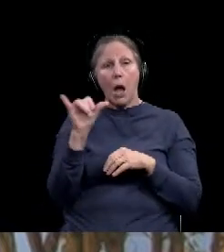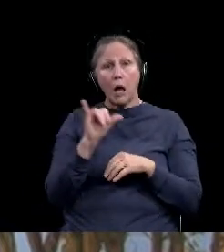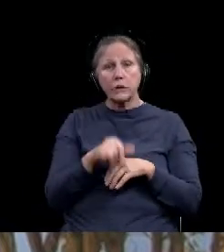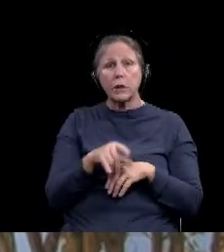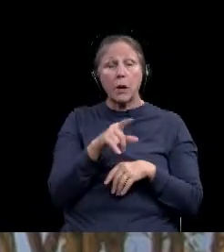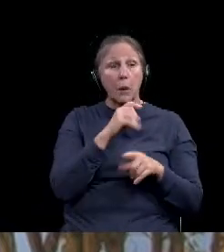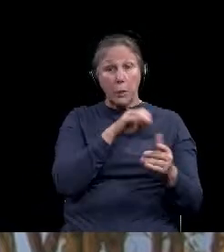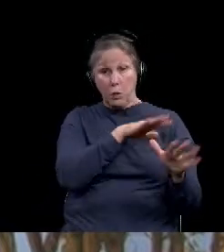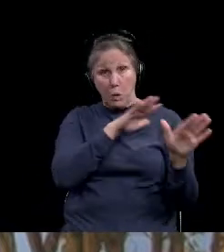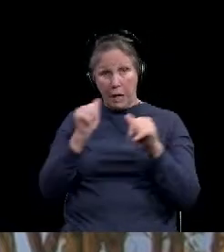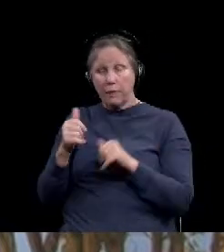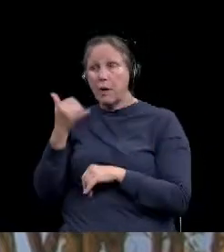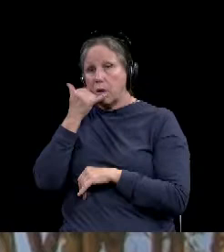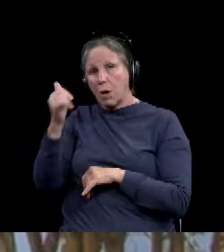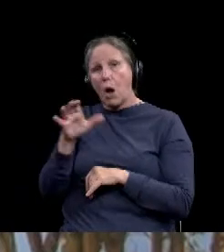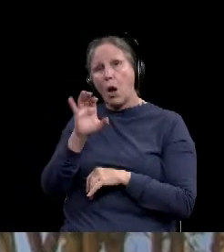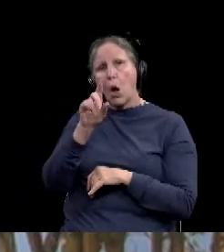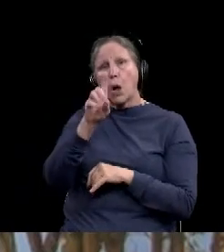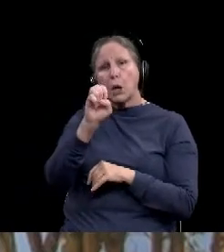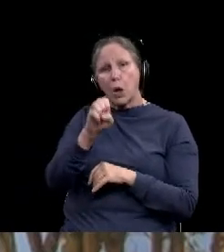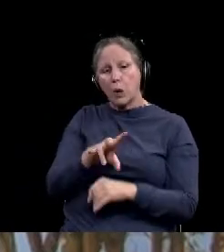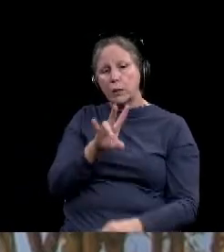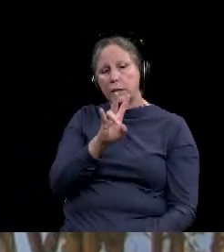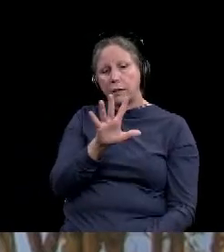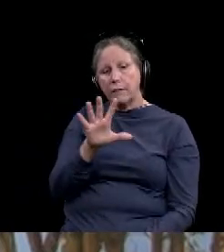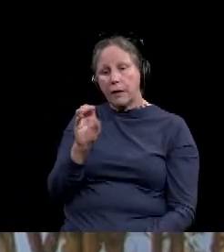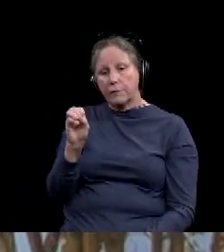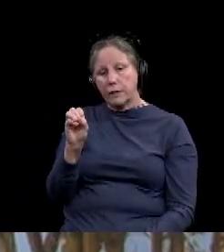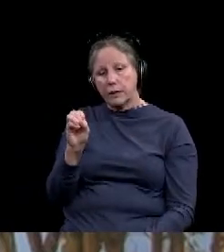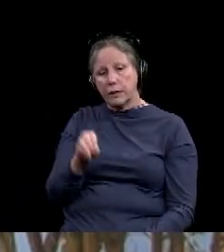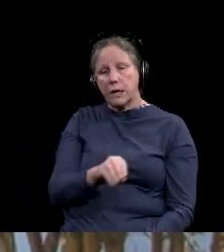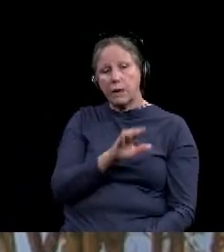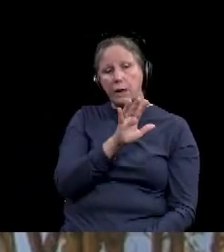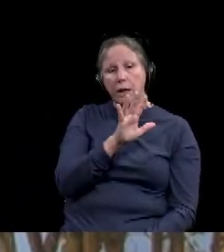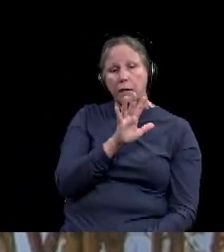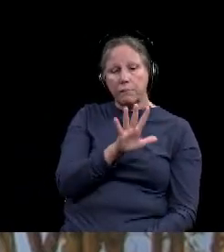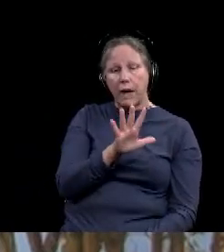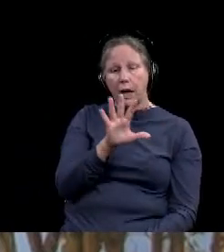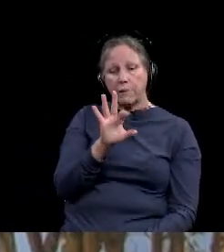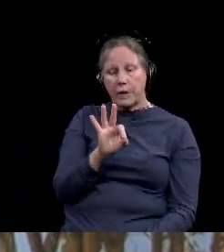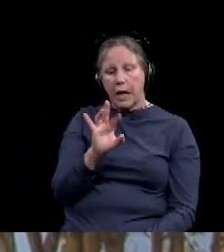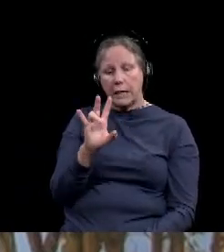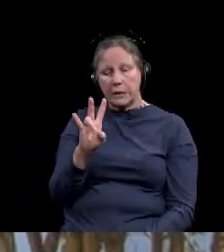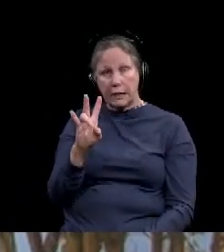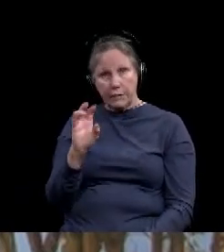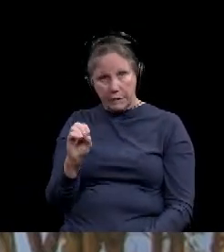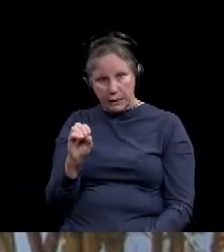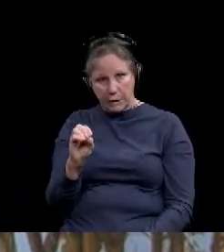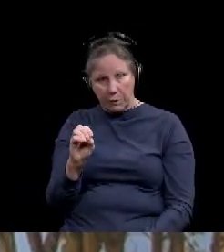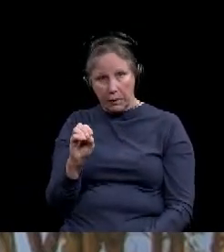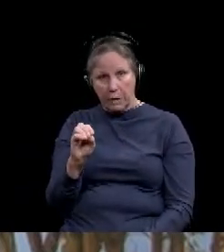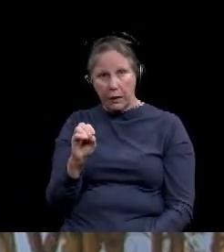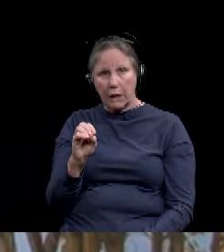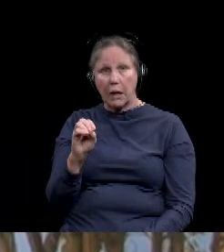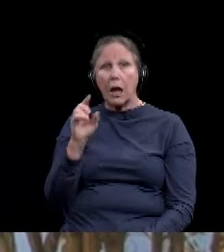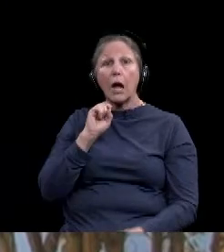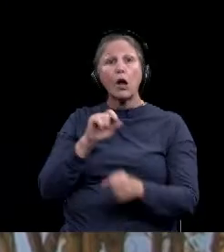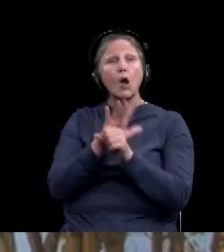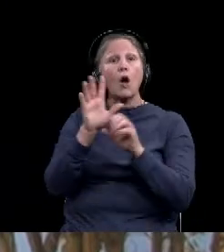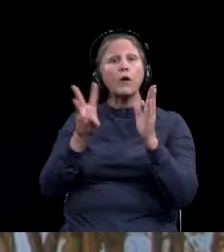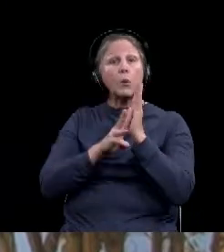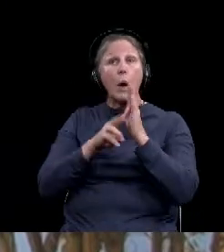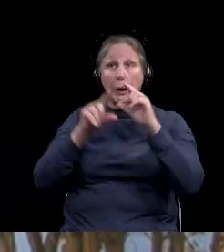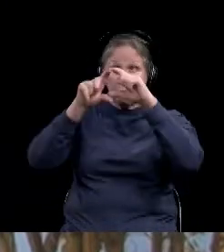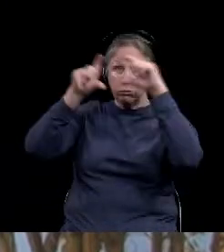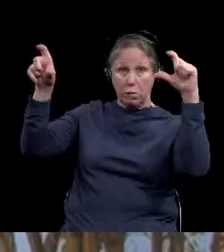enforcement line, which is seven five zero five nine seven zero. You can find that number at the top of the COVIDwaco.com